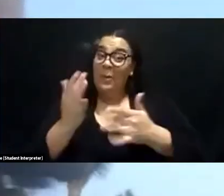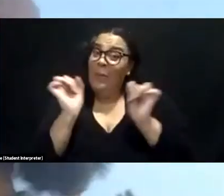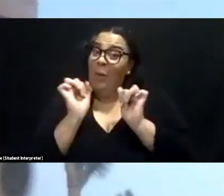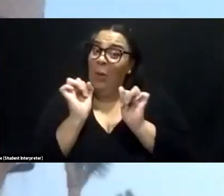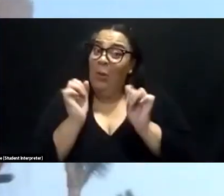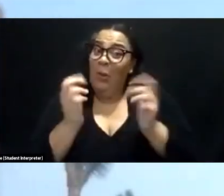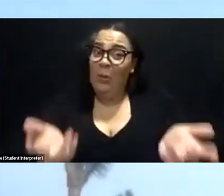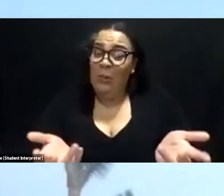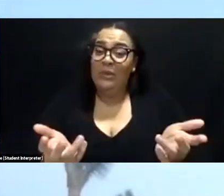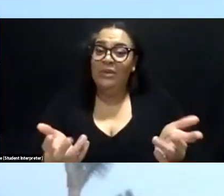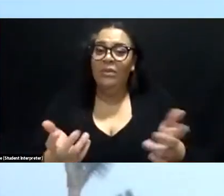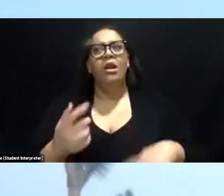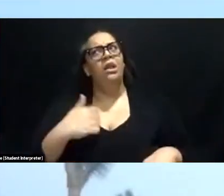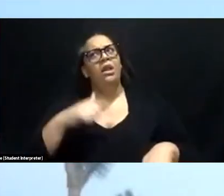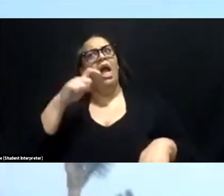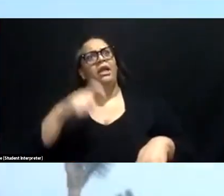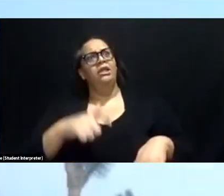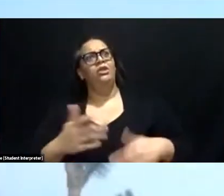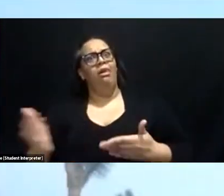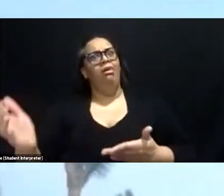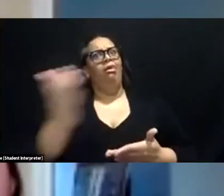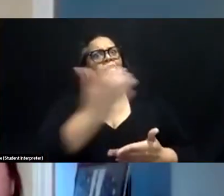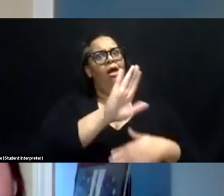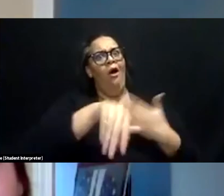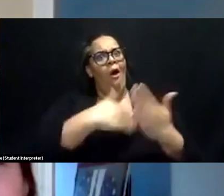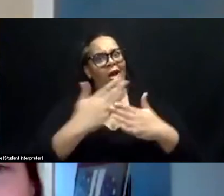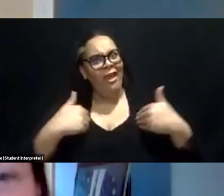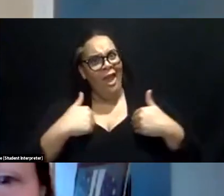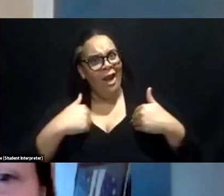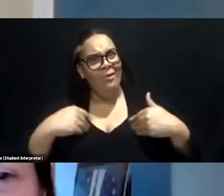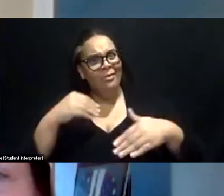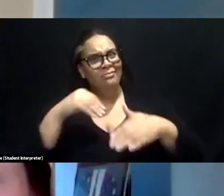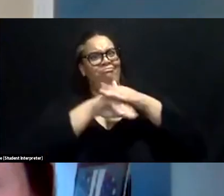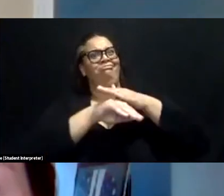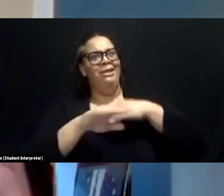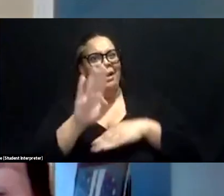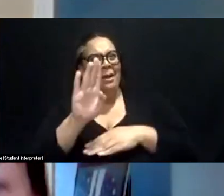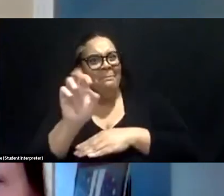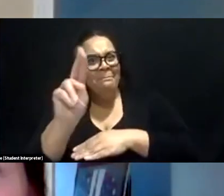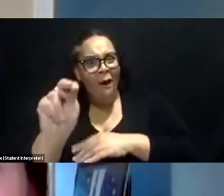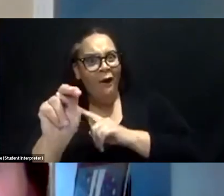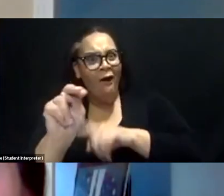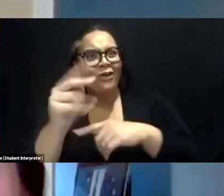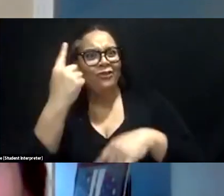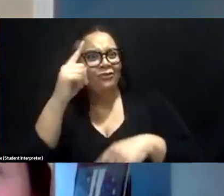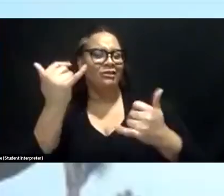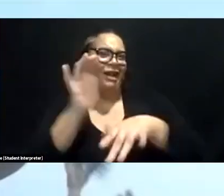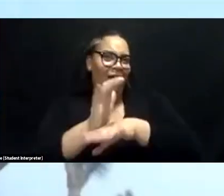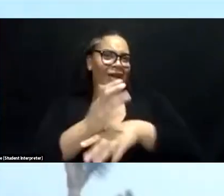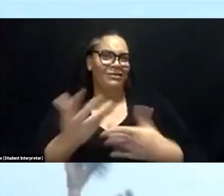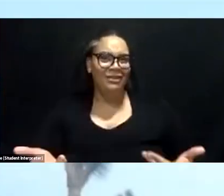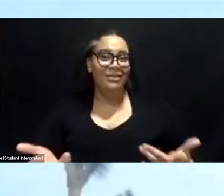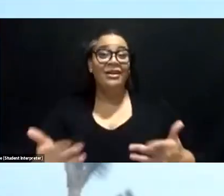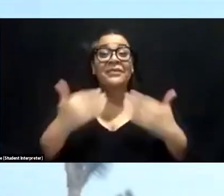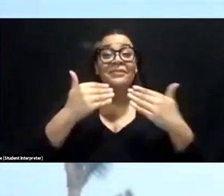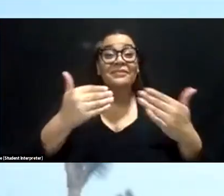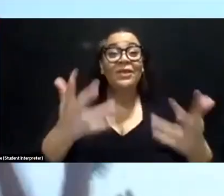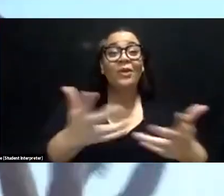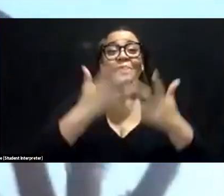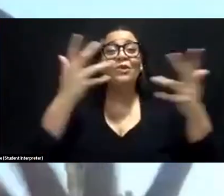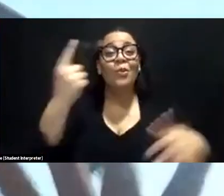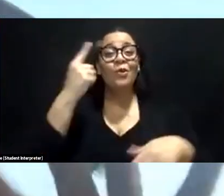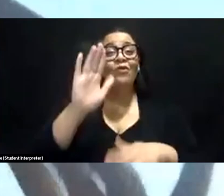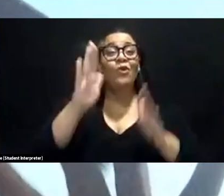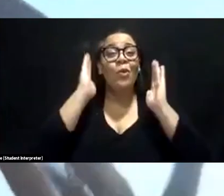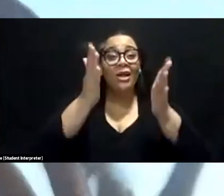collect all these animals, get them back in the barn for the night. Come on, come on everybody. Thank you so much for your attention and we